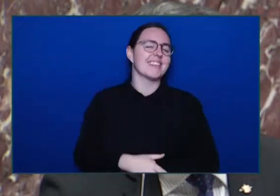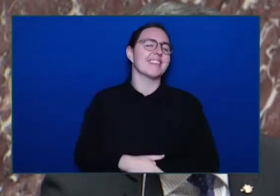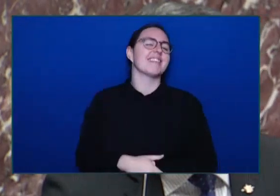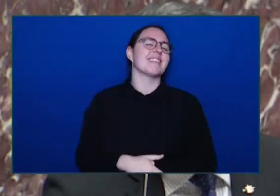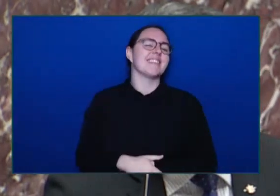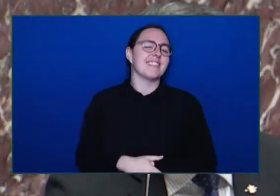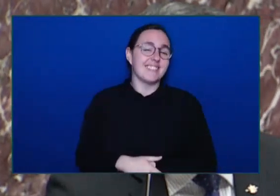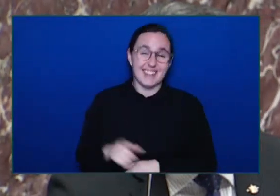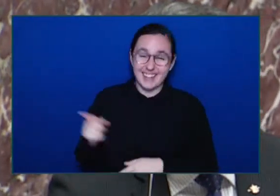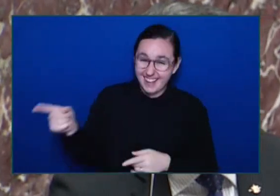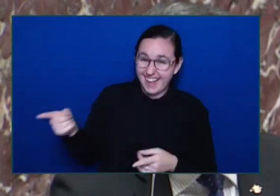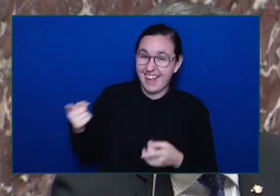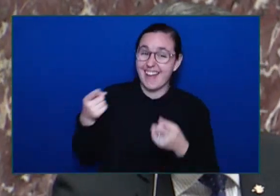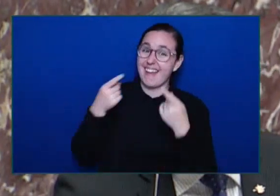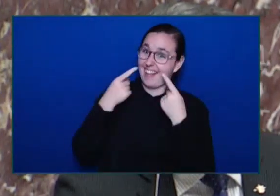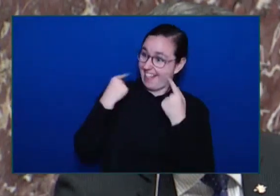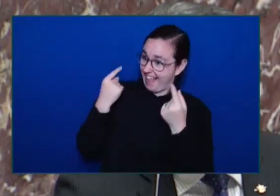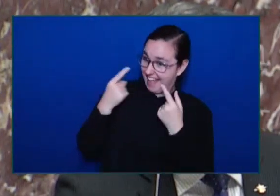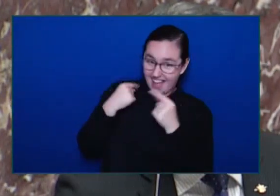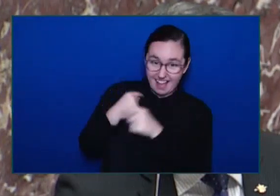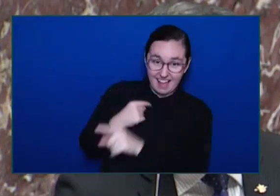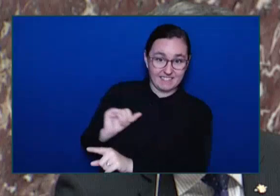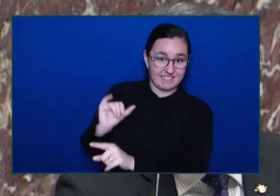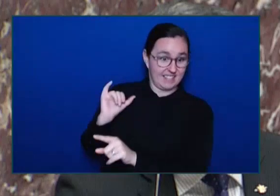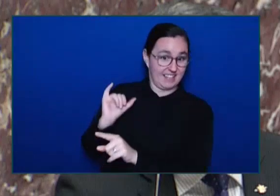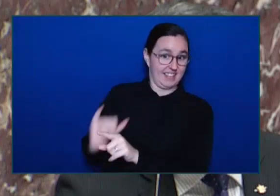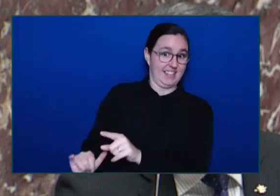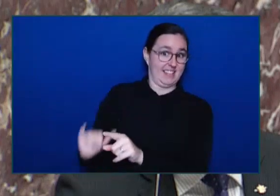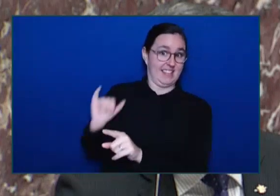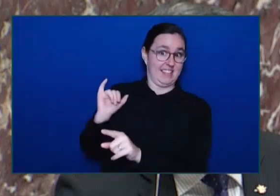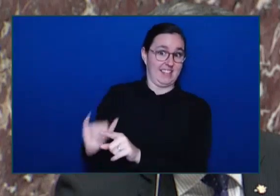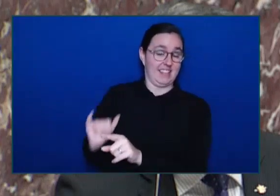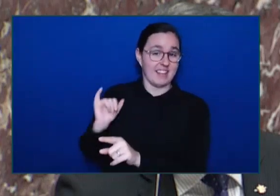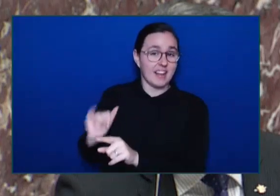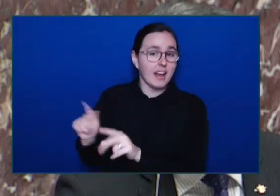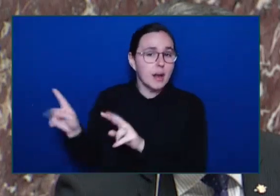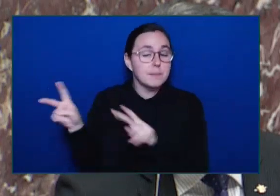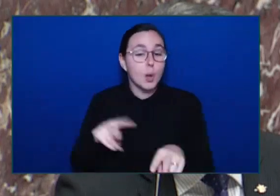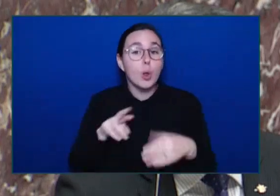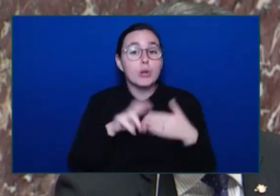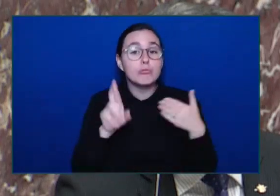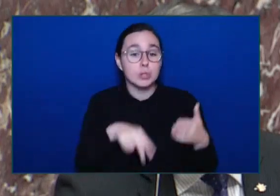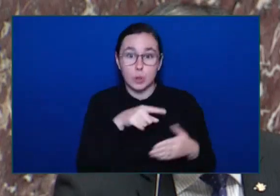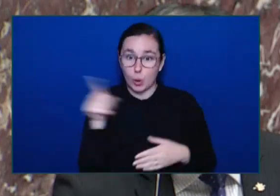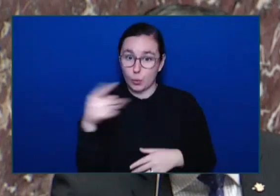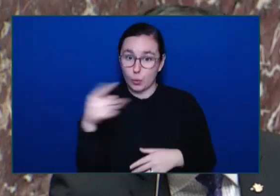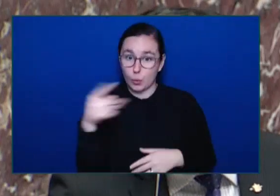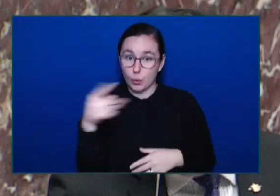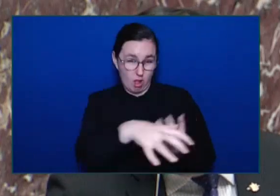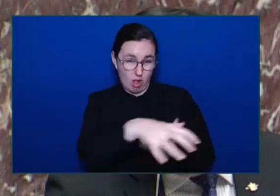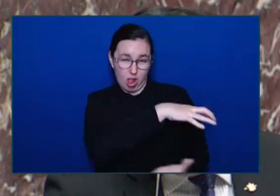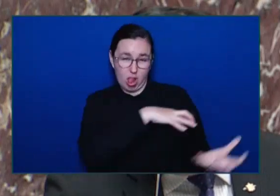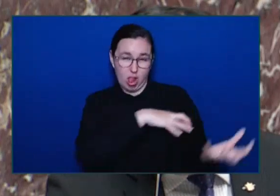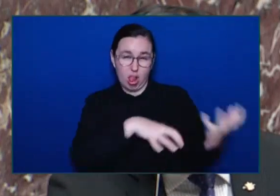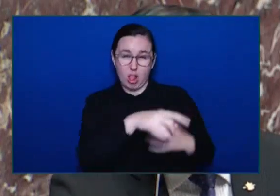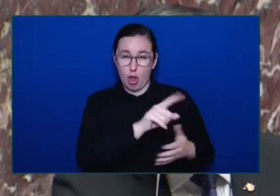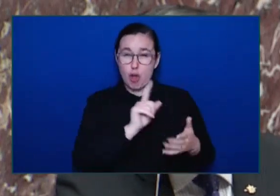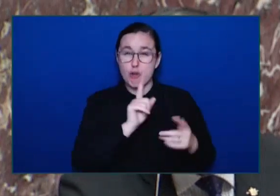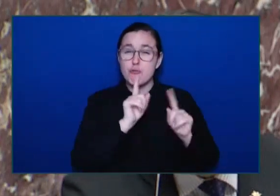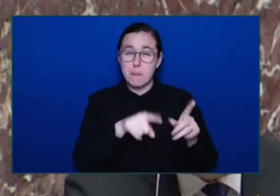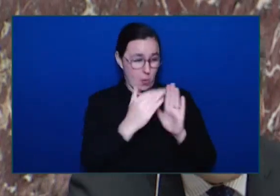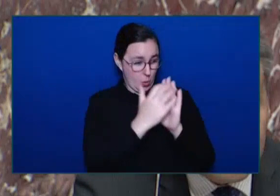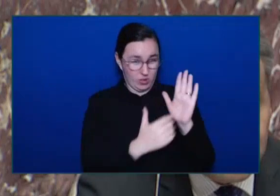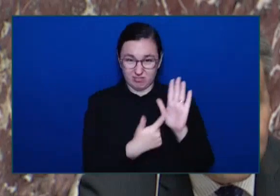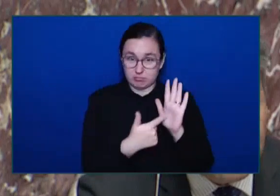look at the results Of his ignoring those damning reports I would remind the Premier That at the Winters Hotel